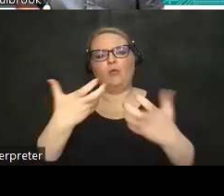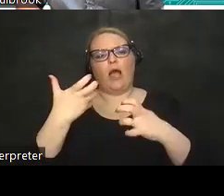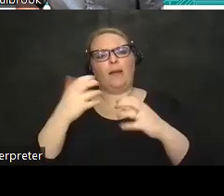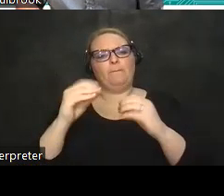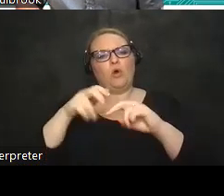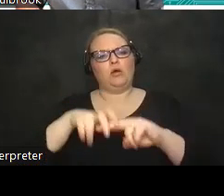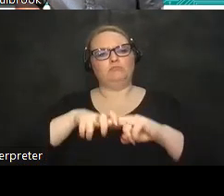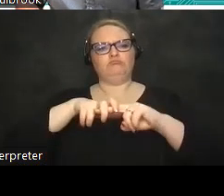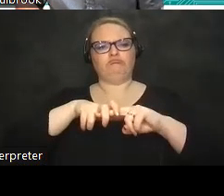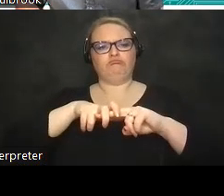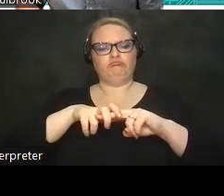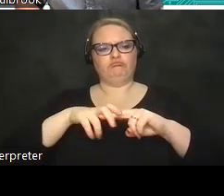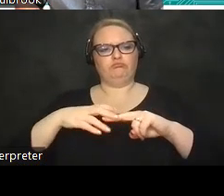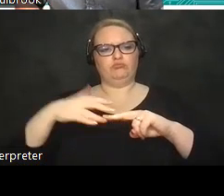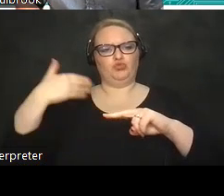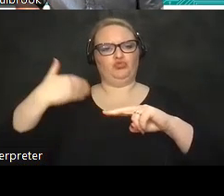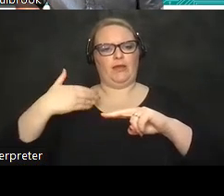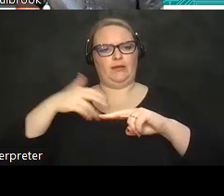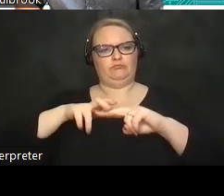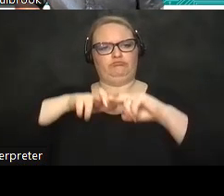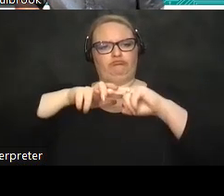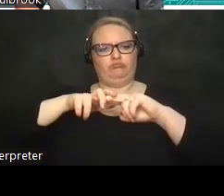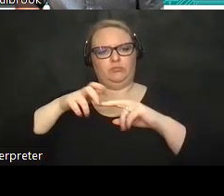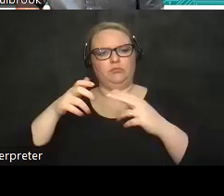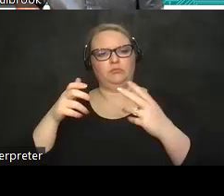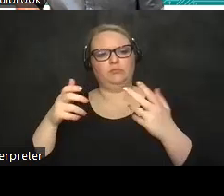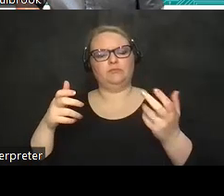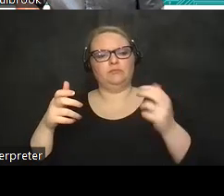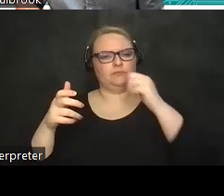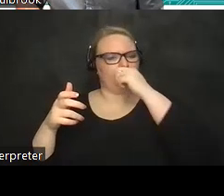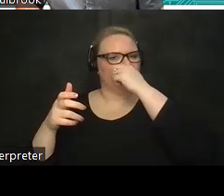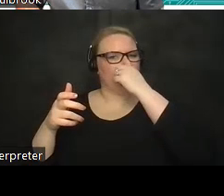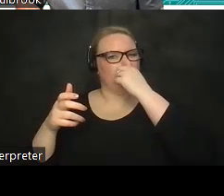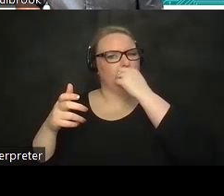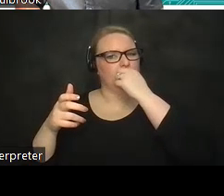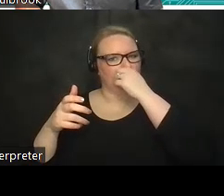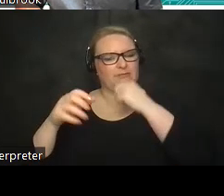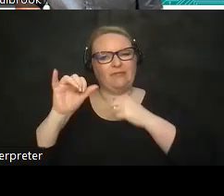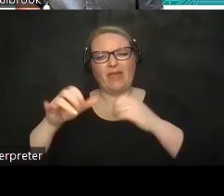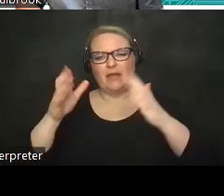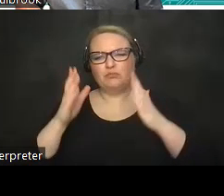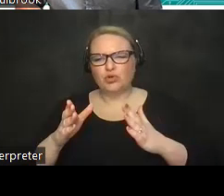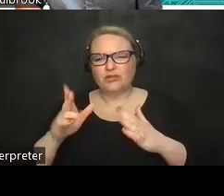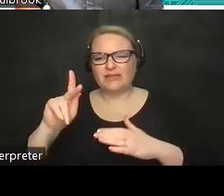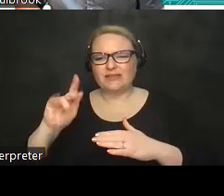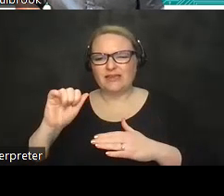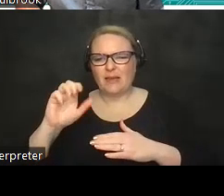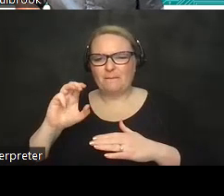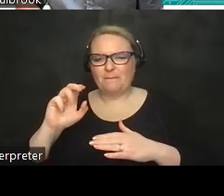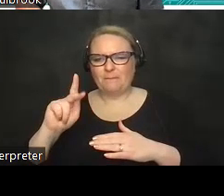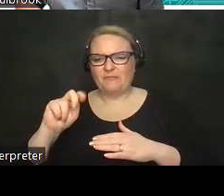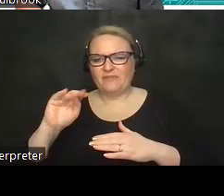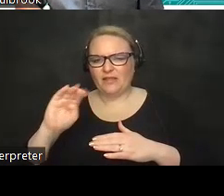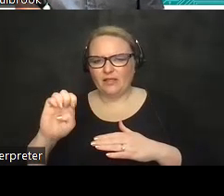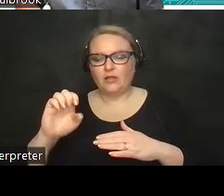and uh you know again um i think this person was down in kempville and paul ended